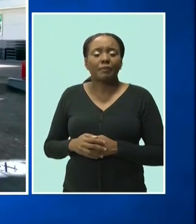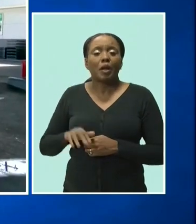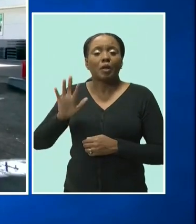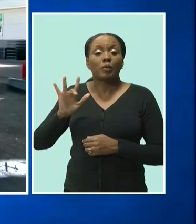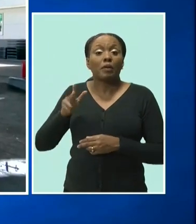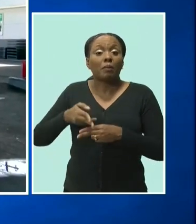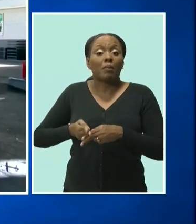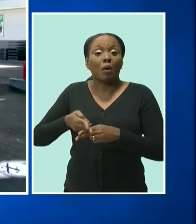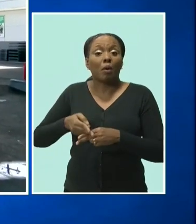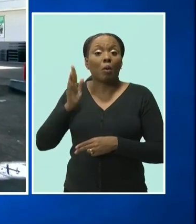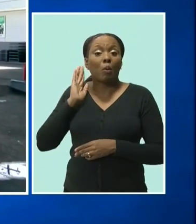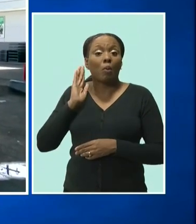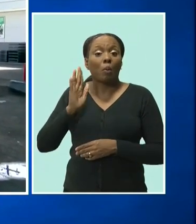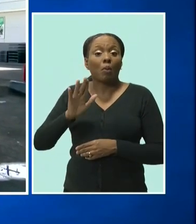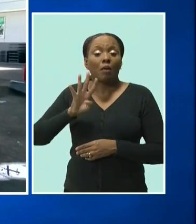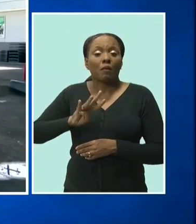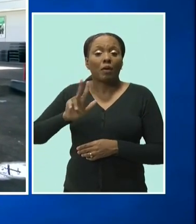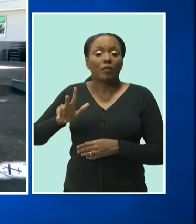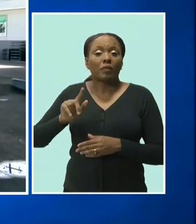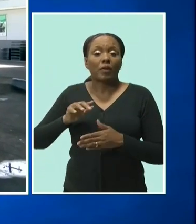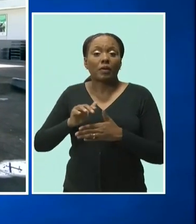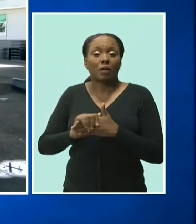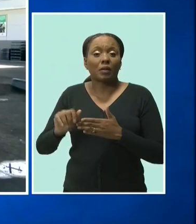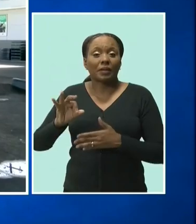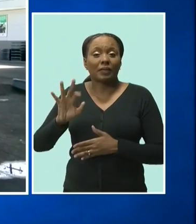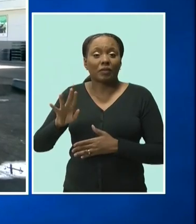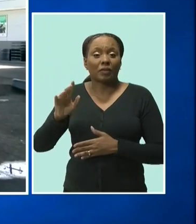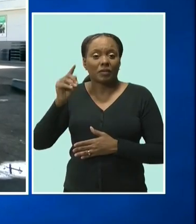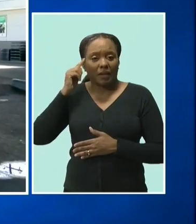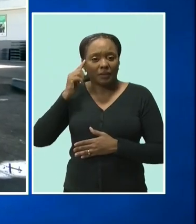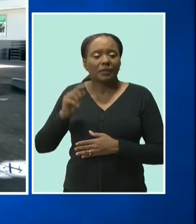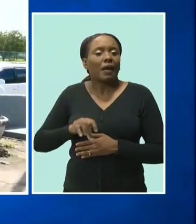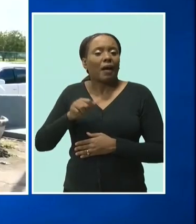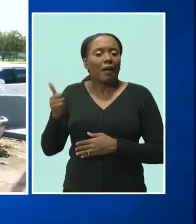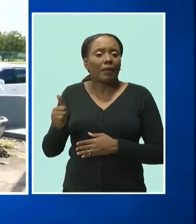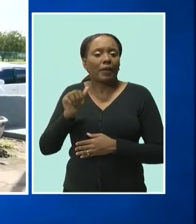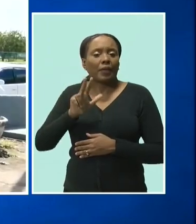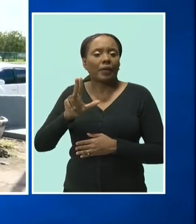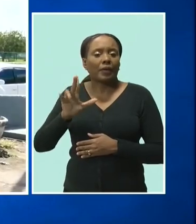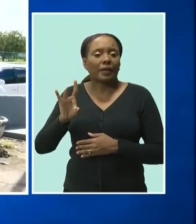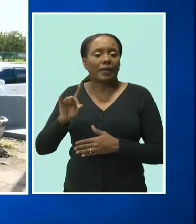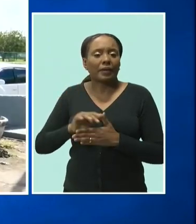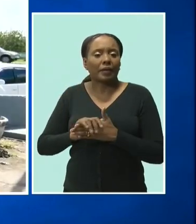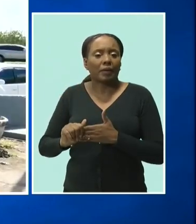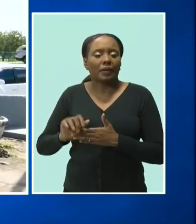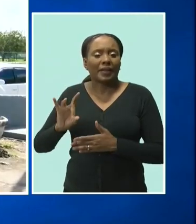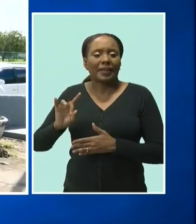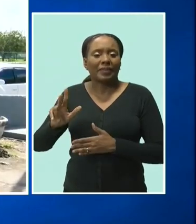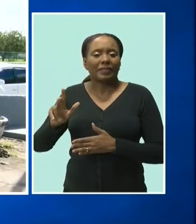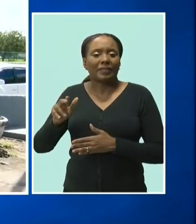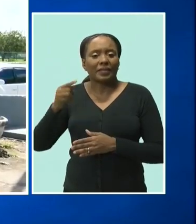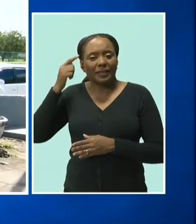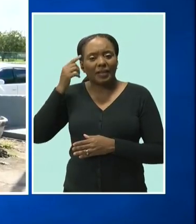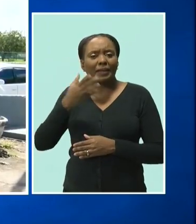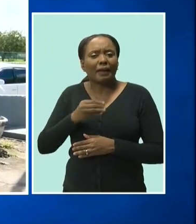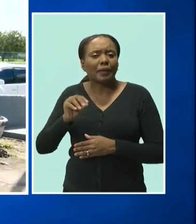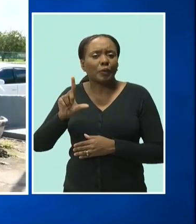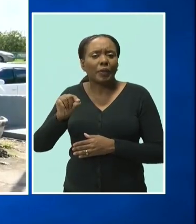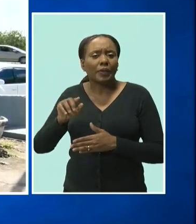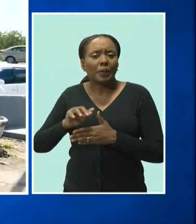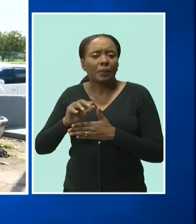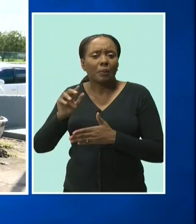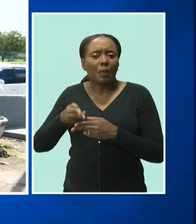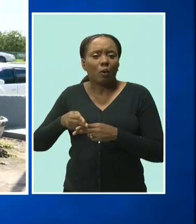.94. The 22-pound cylinder, $38.83. And the 20-pound cylinder, $35